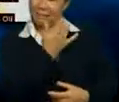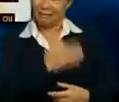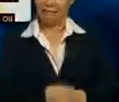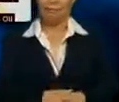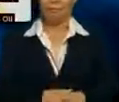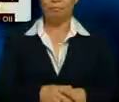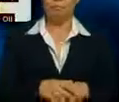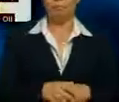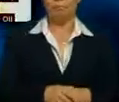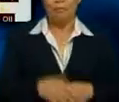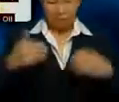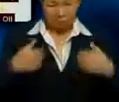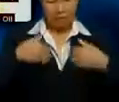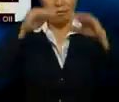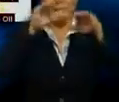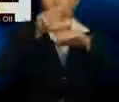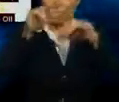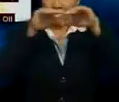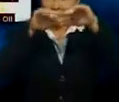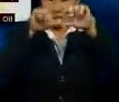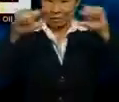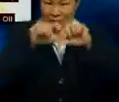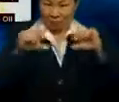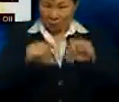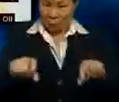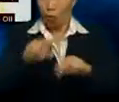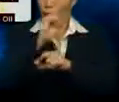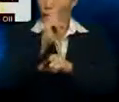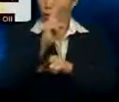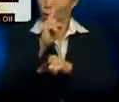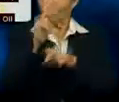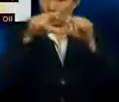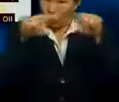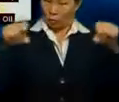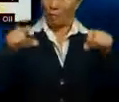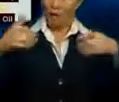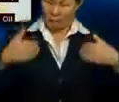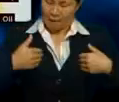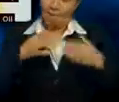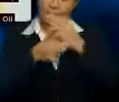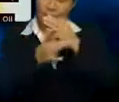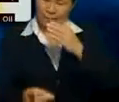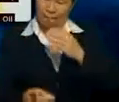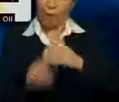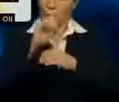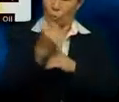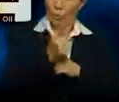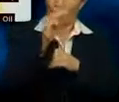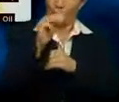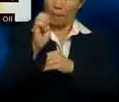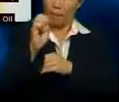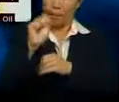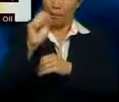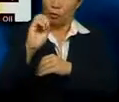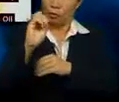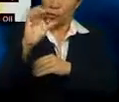Although there are three layers to a fruitlet, only two of the layers bear oil. Only the mesocarp and kernel.